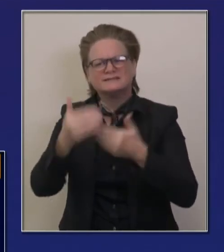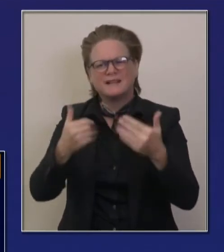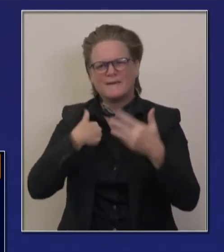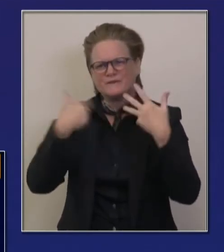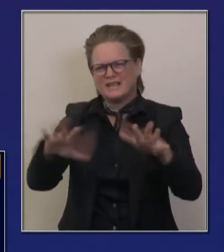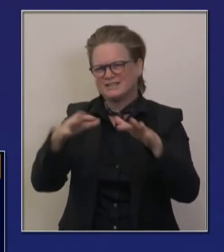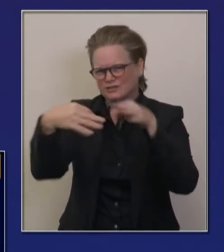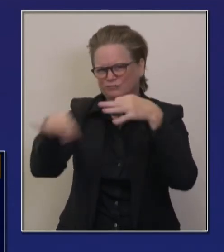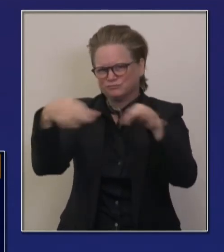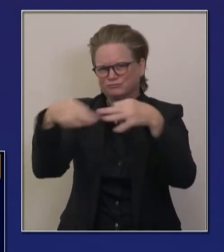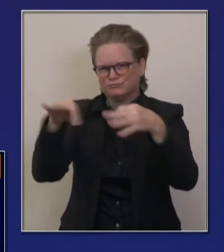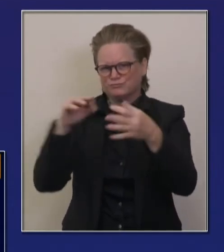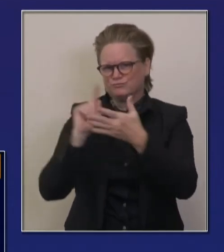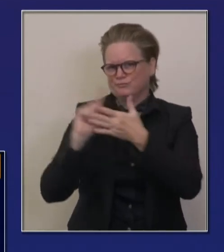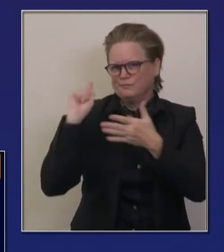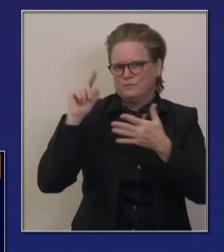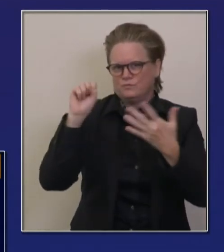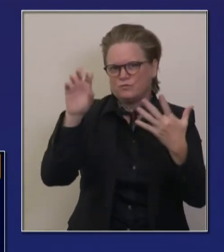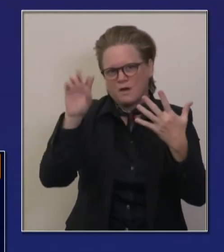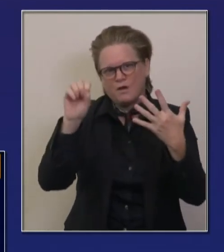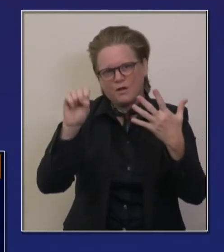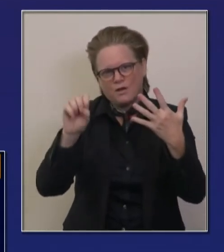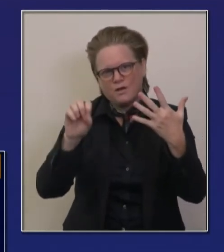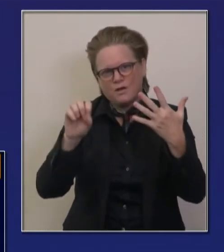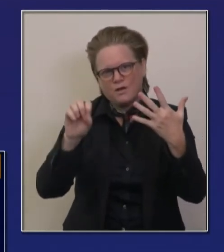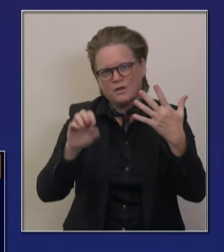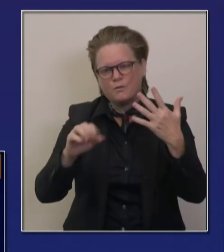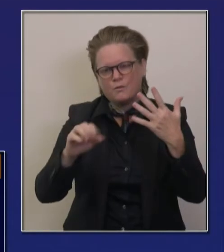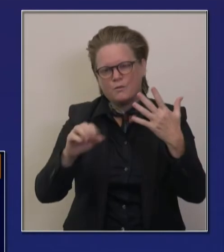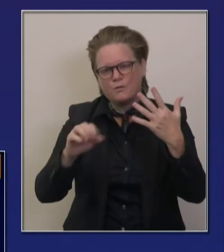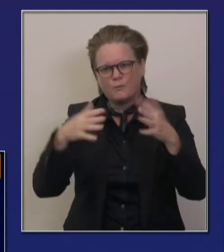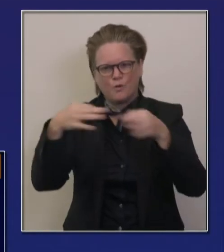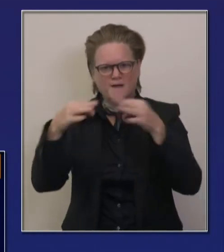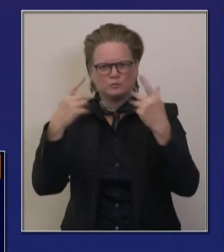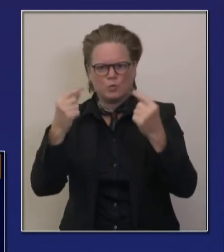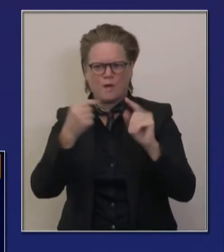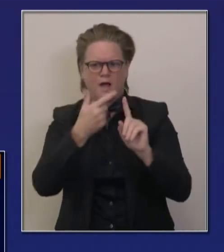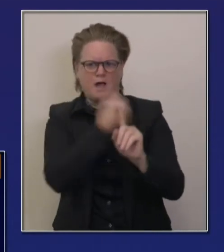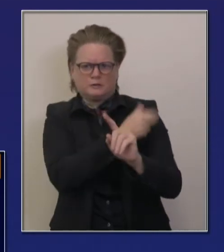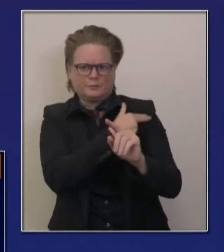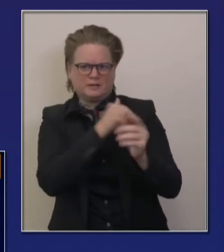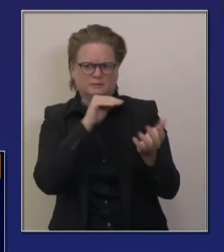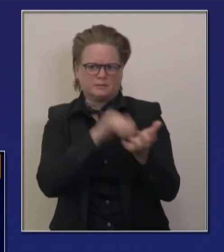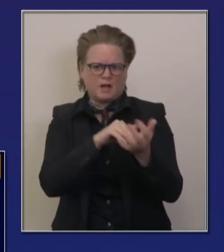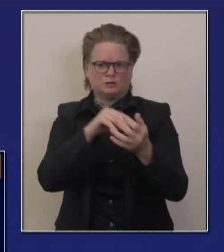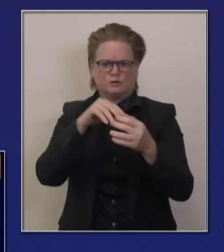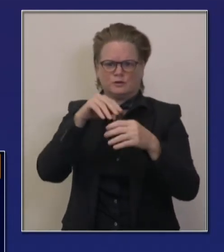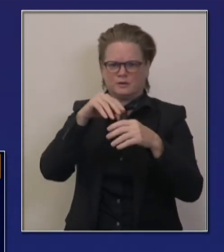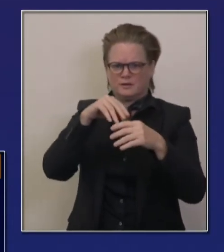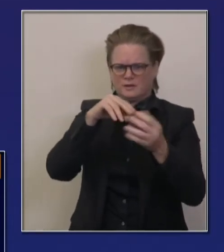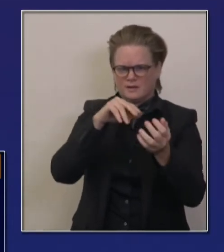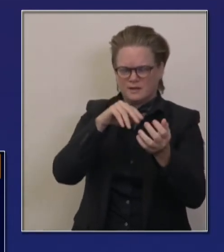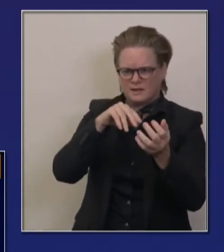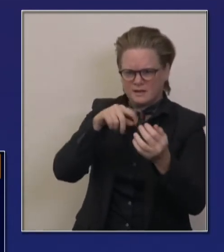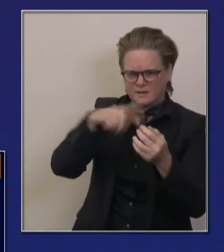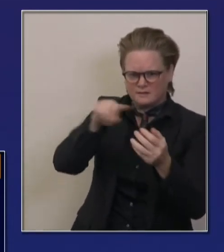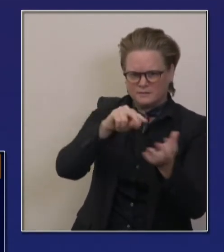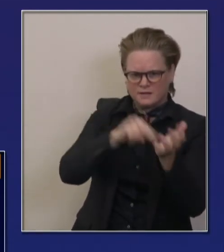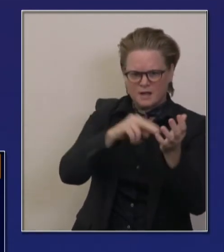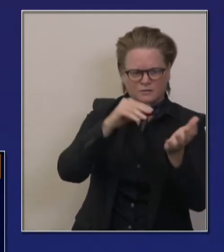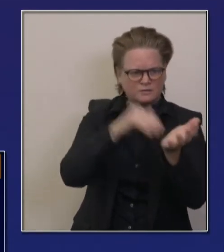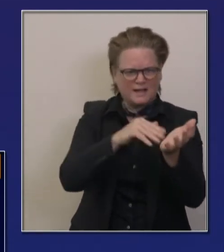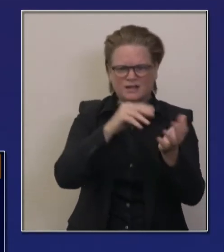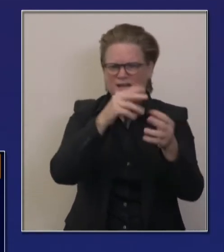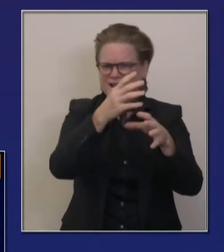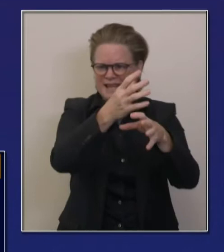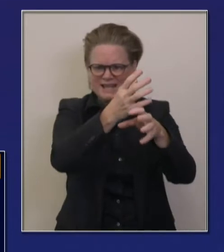the providers and getting our prioritization guidance with these three work groups we've created, including that community advisory committee, and how